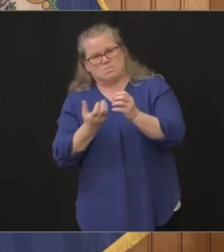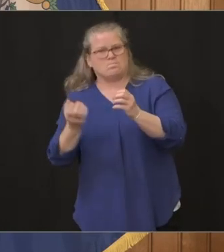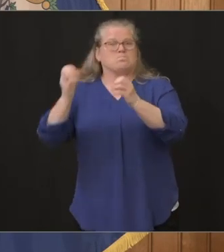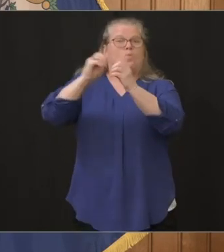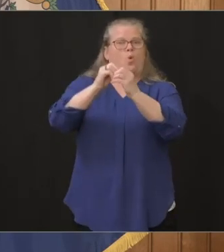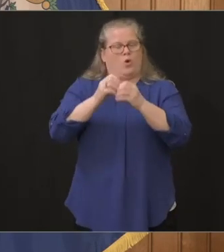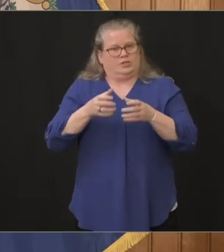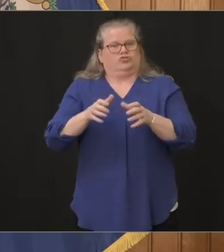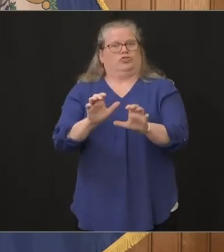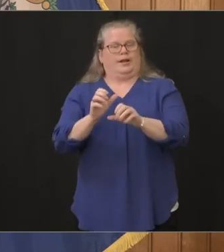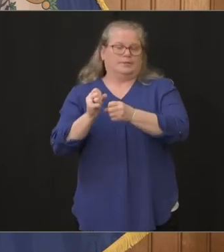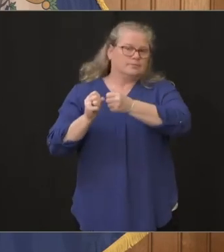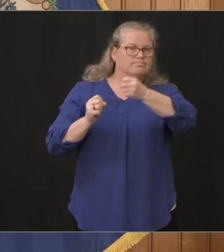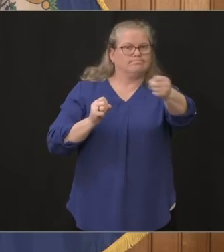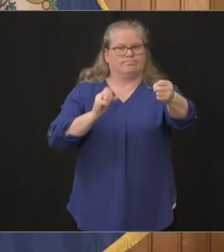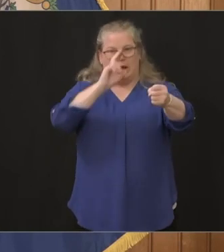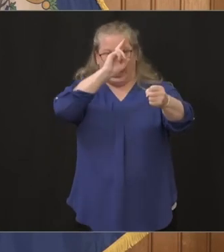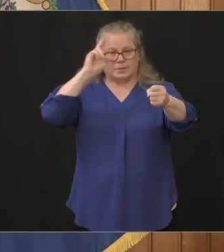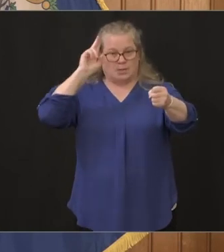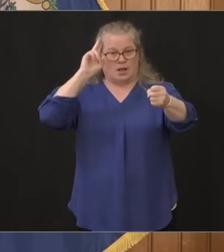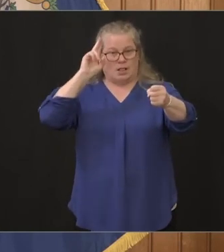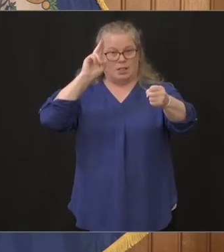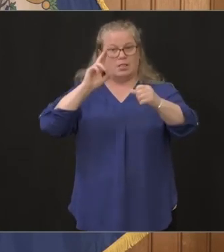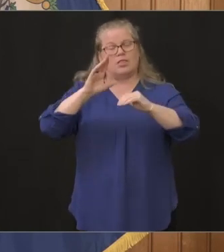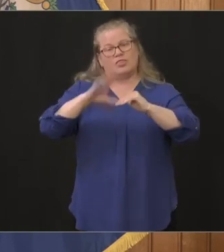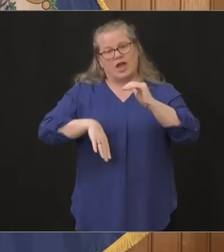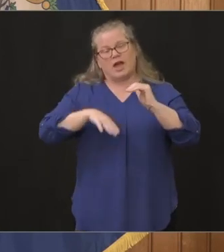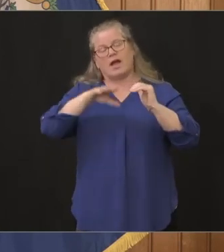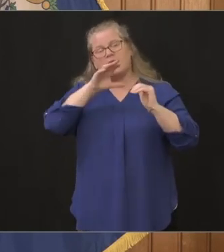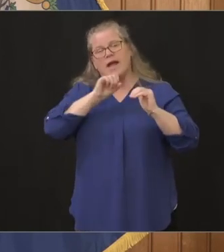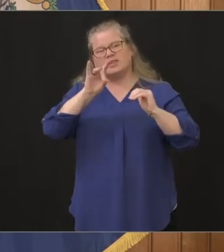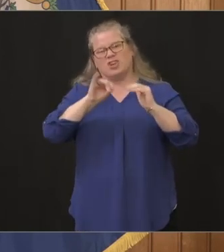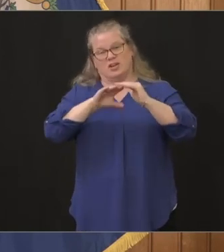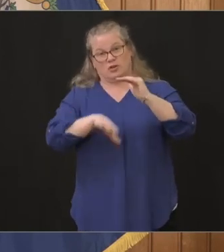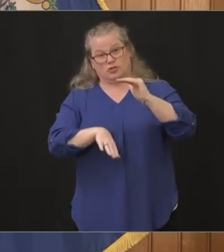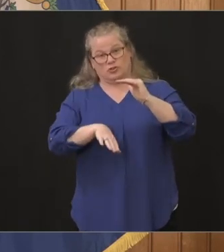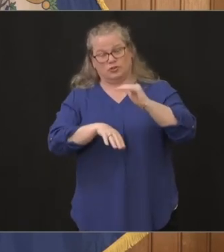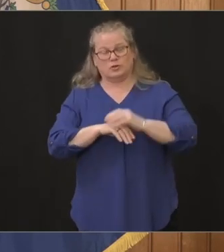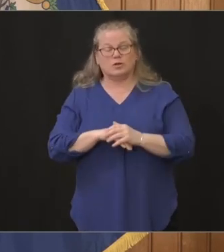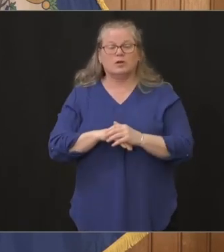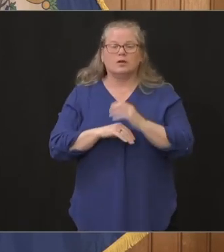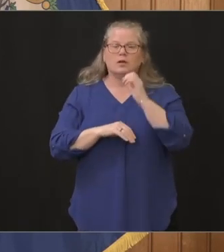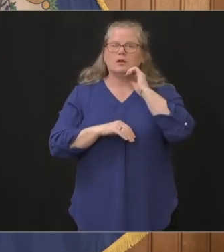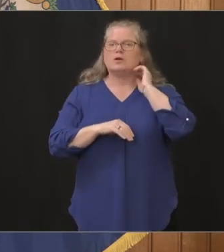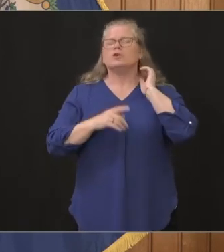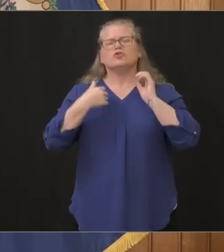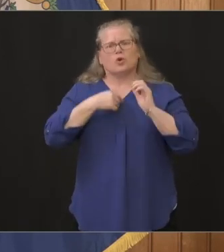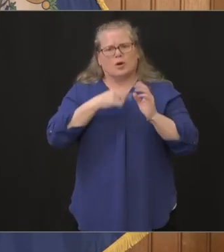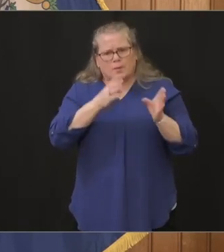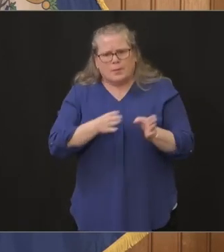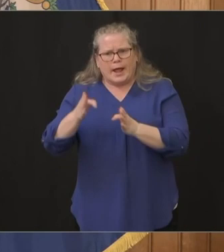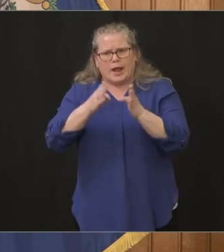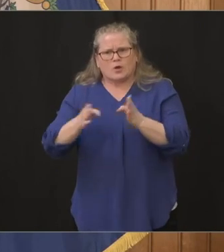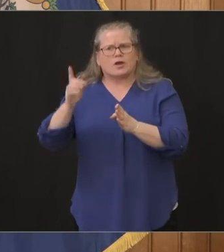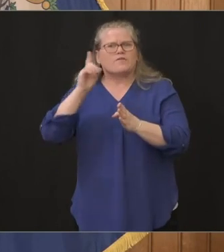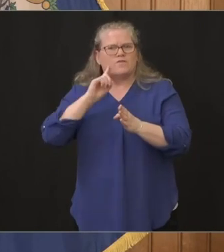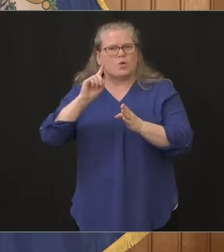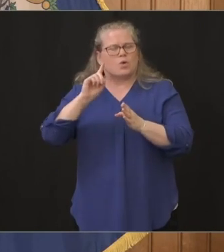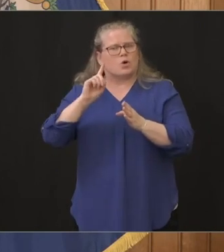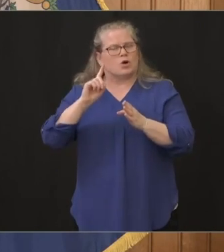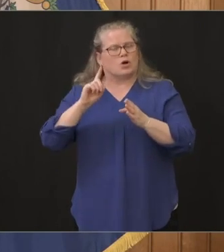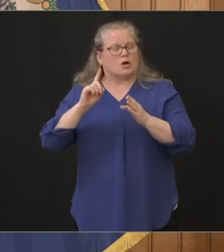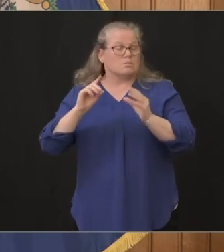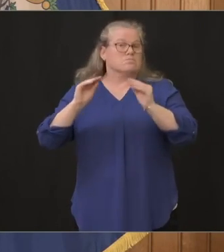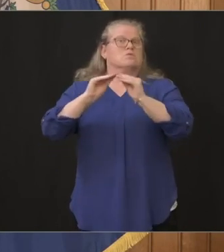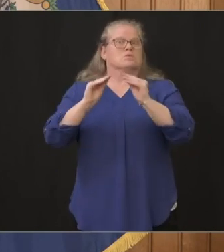more likely so we're preparing for this surge and as we've described before we're doing in terms of facilities which we